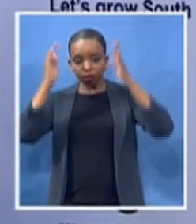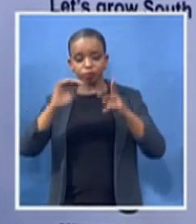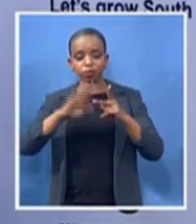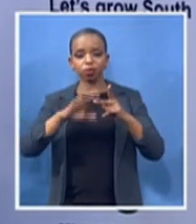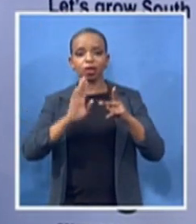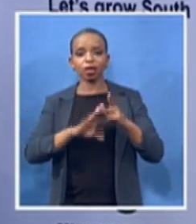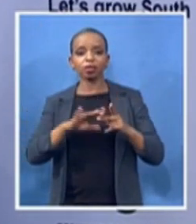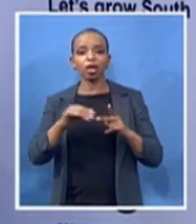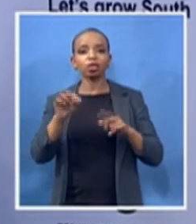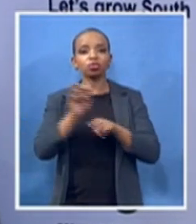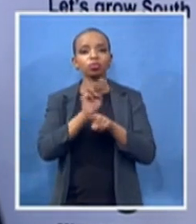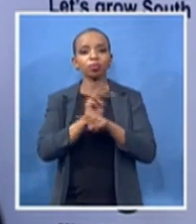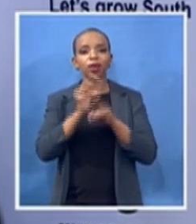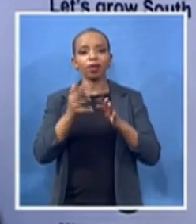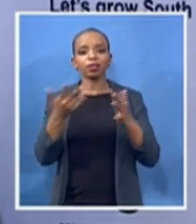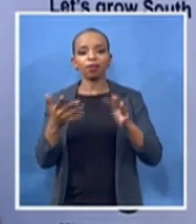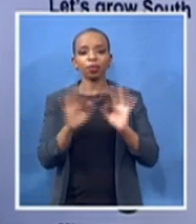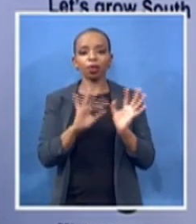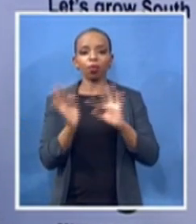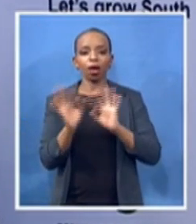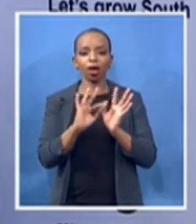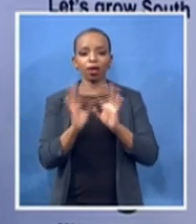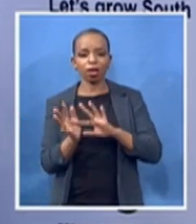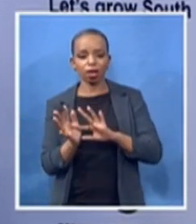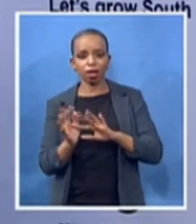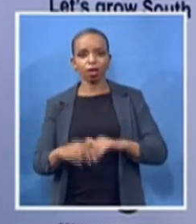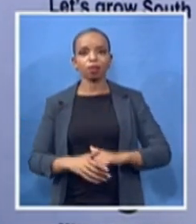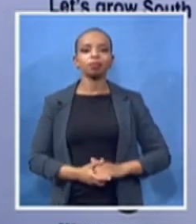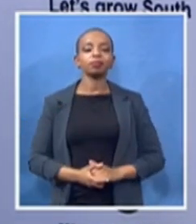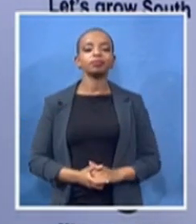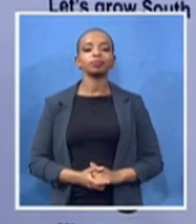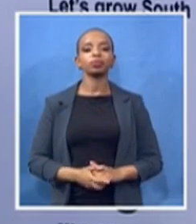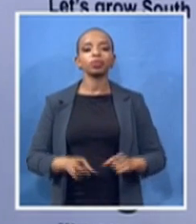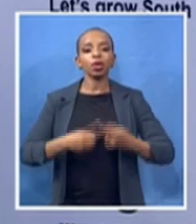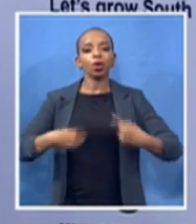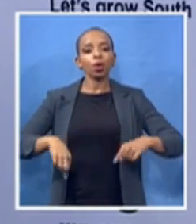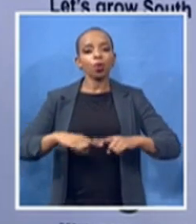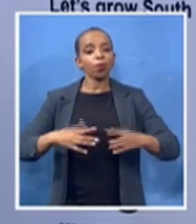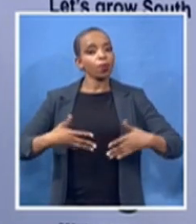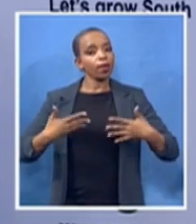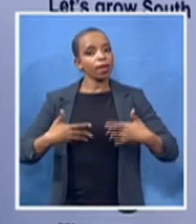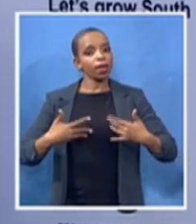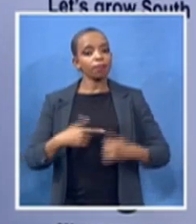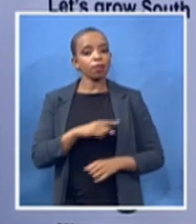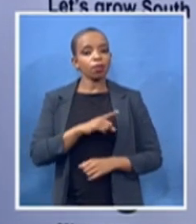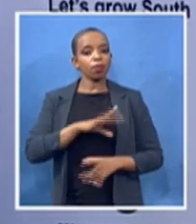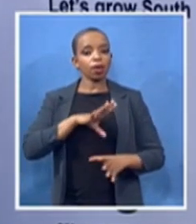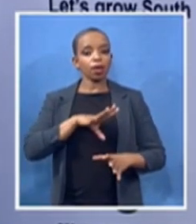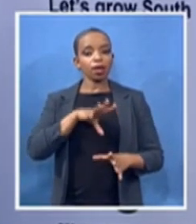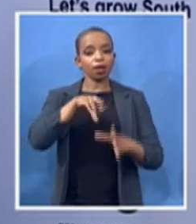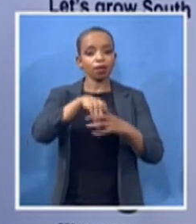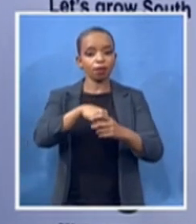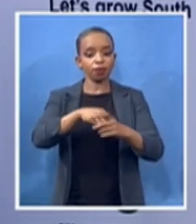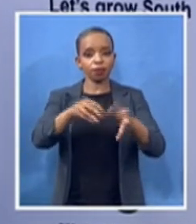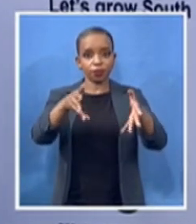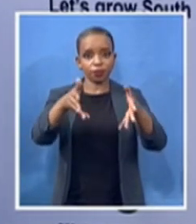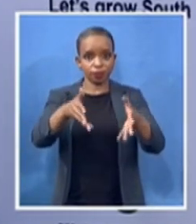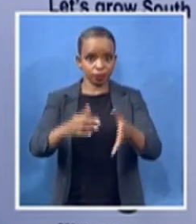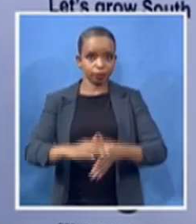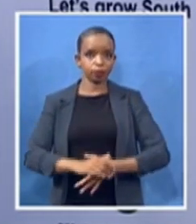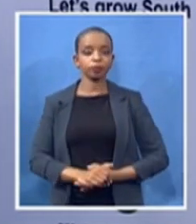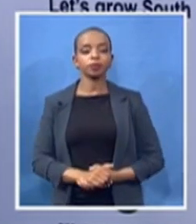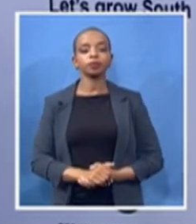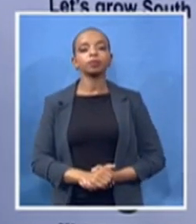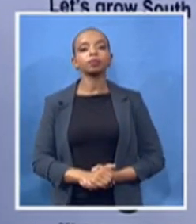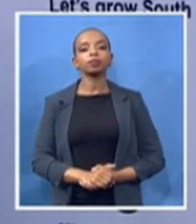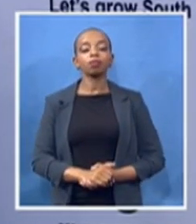humbled to have been part of this and being invited to be part of this often at times it is difficult to capture the